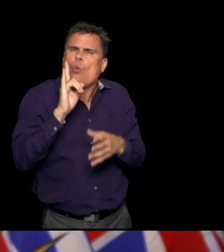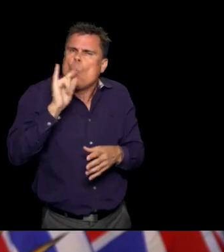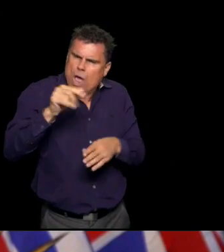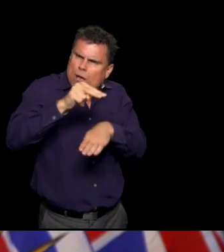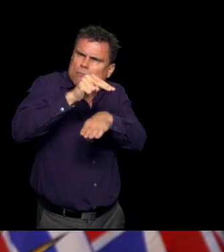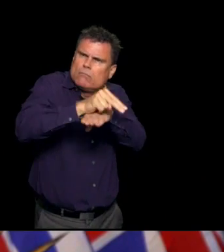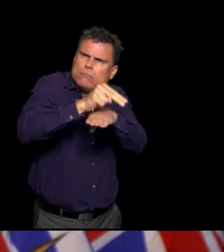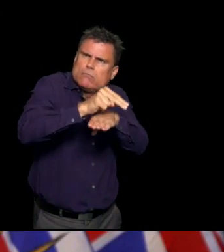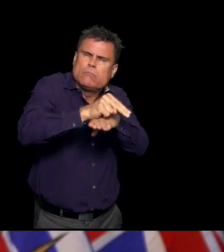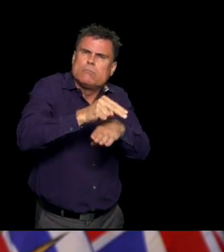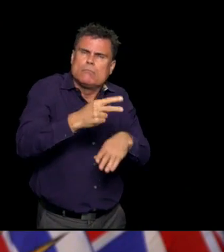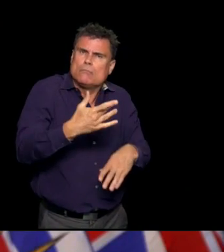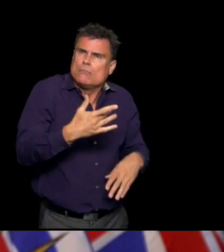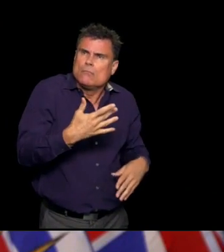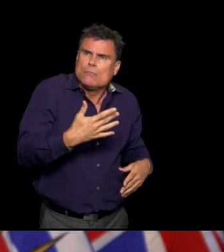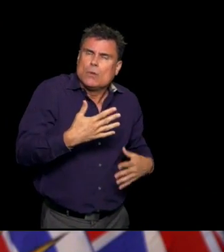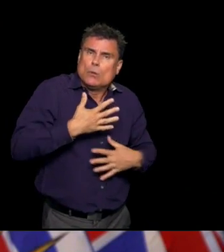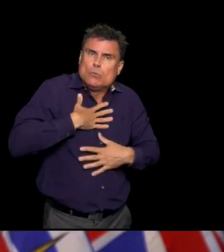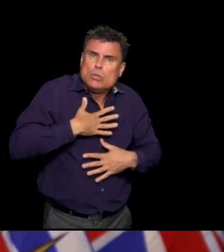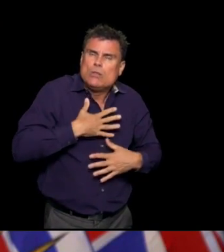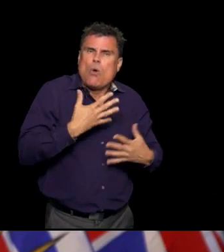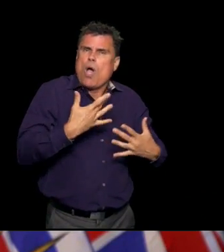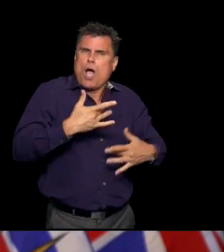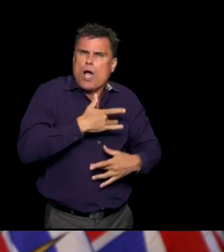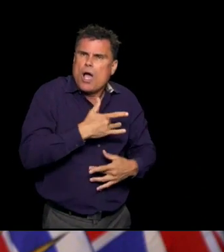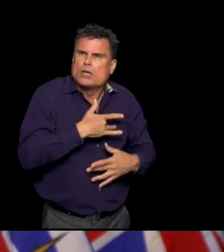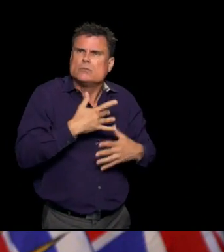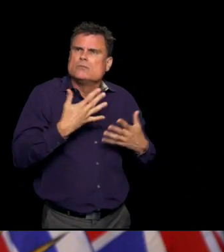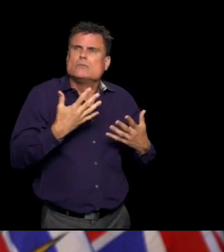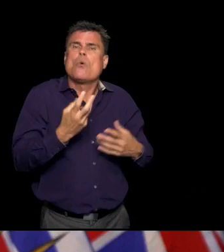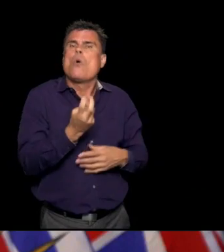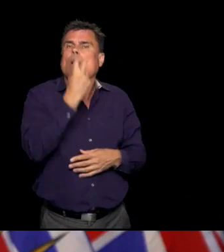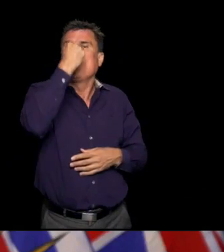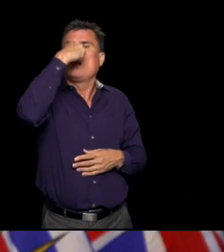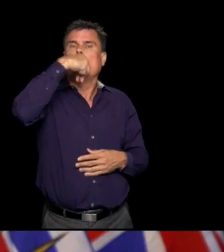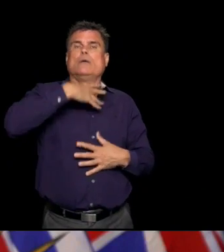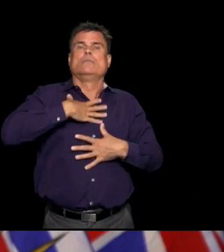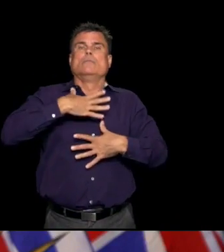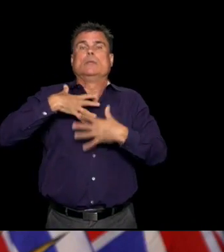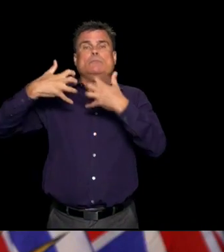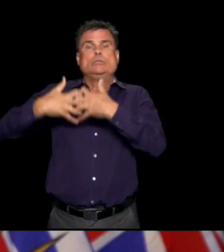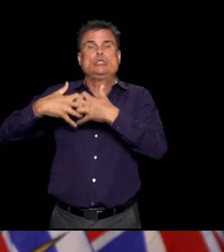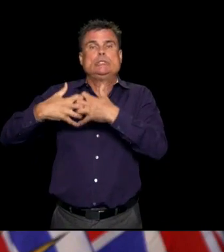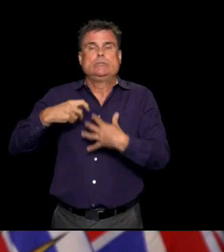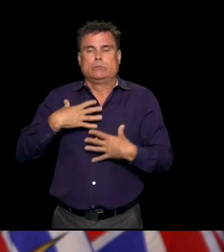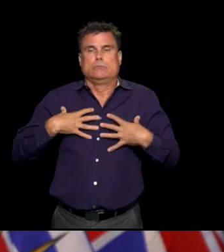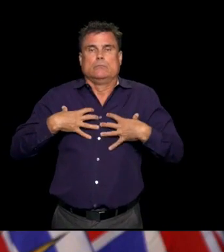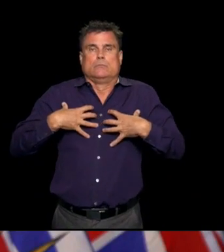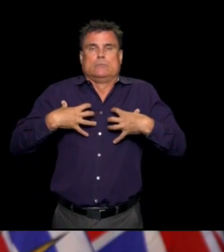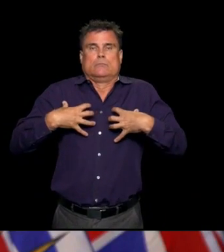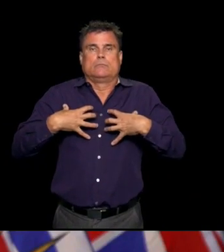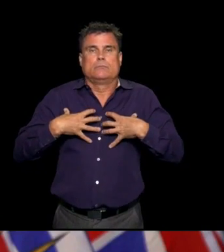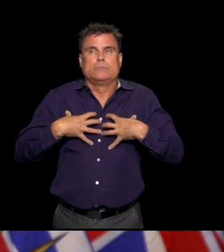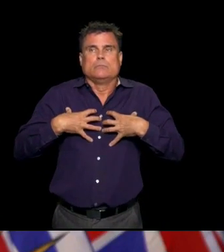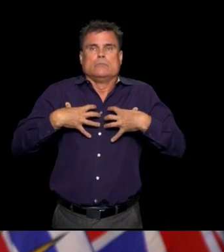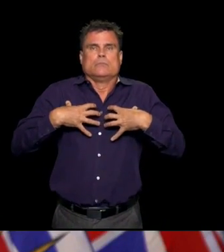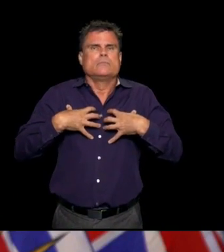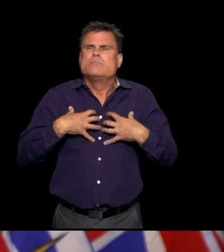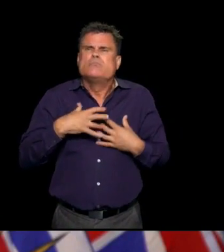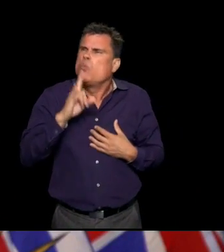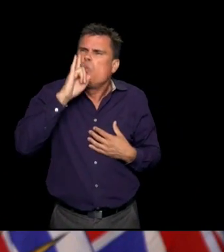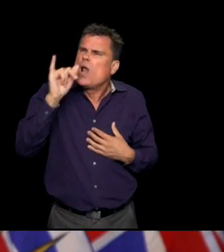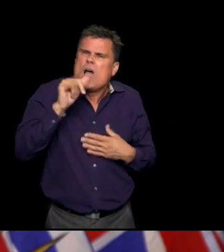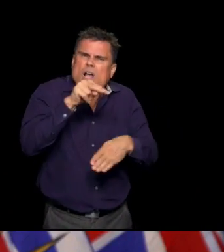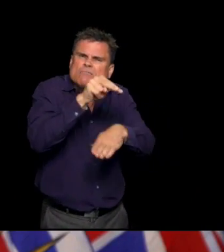cardiovascular inflammation specifically and around the heart? Or did it involve being on a ventilator like people who do